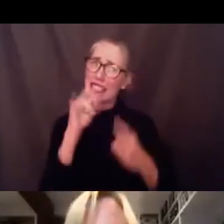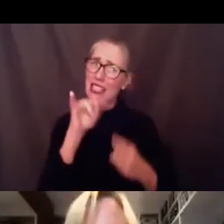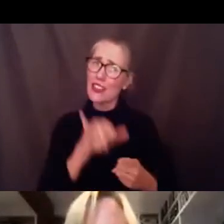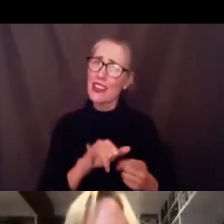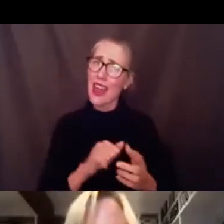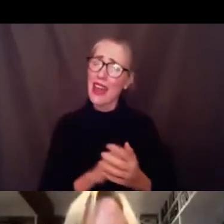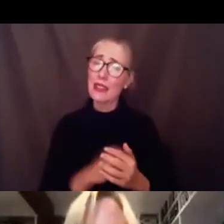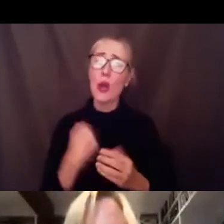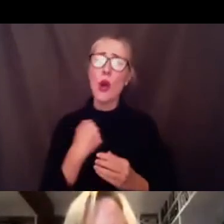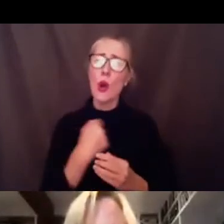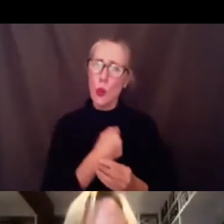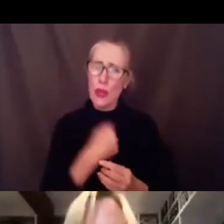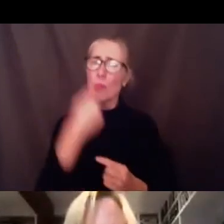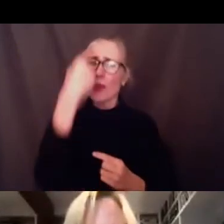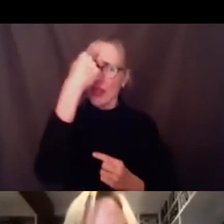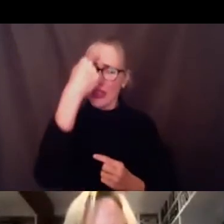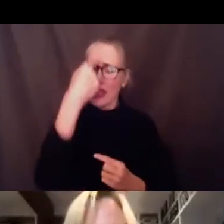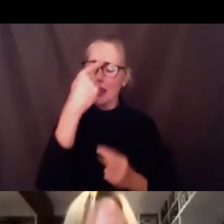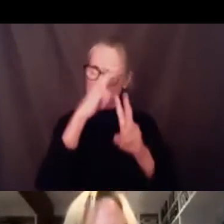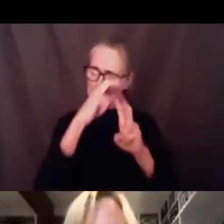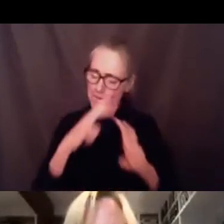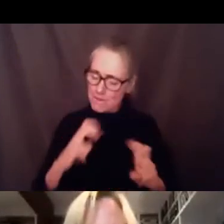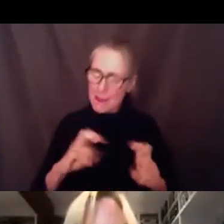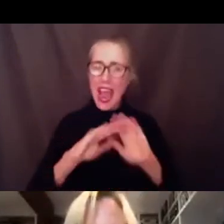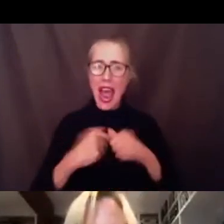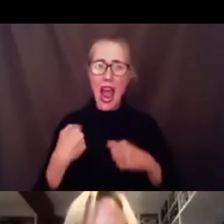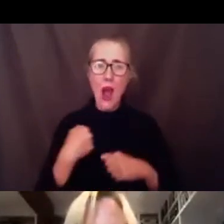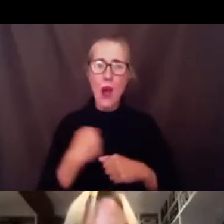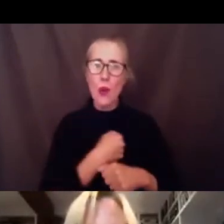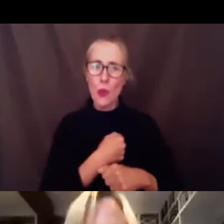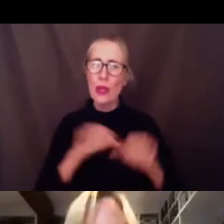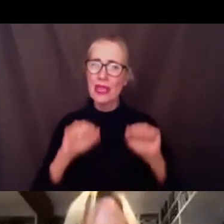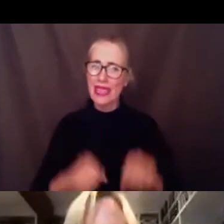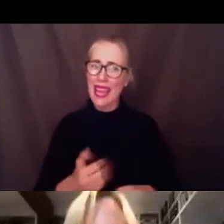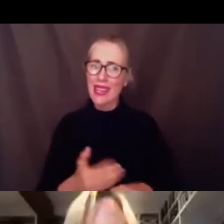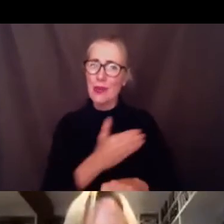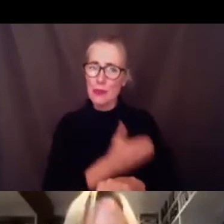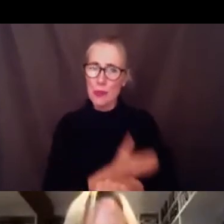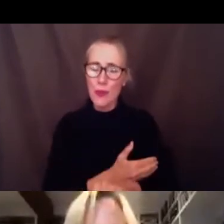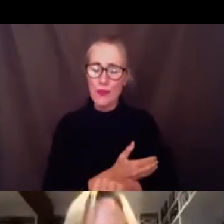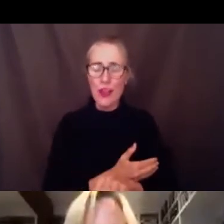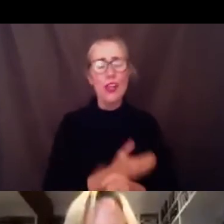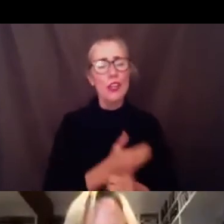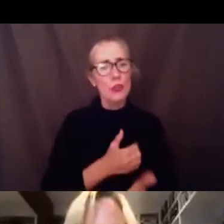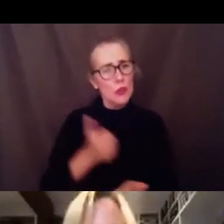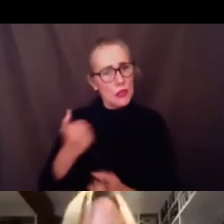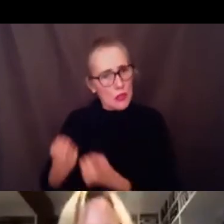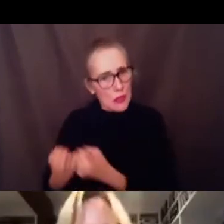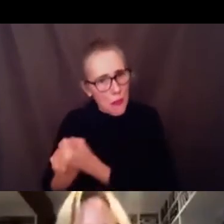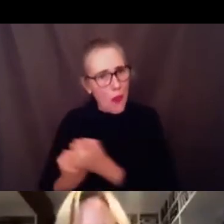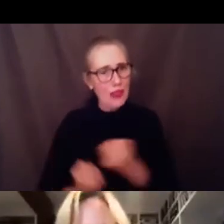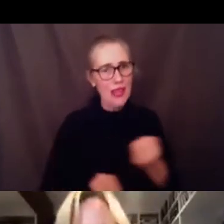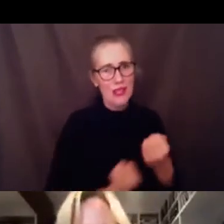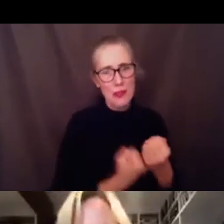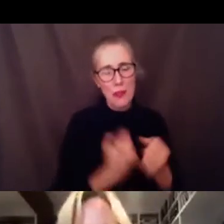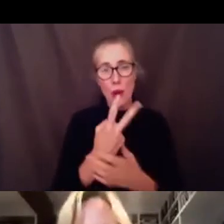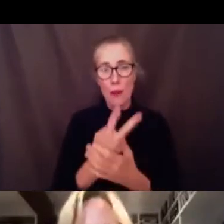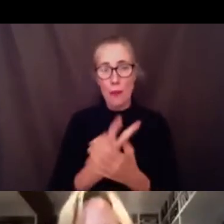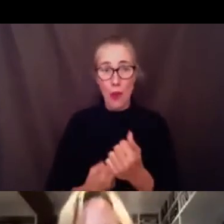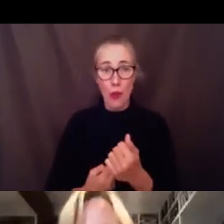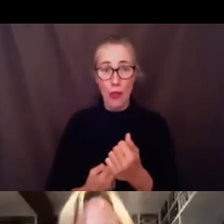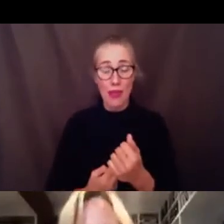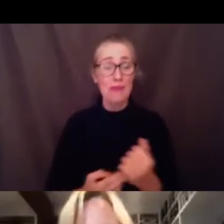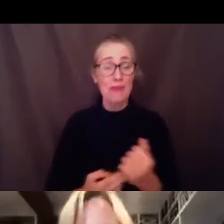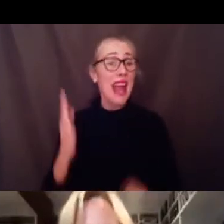to ensure that we do better and that uh they're the teachers that we heard from are some but i know that we have